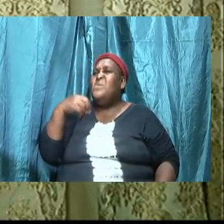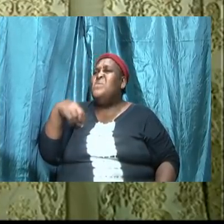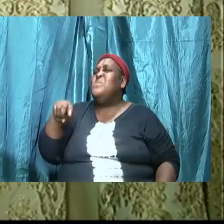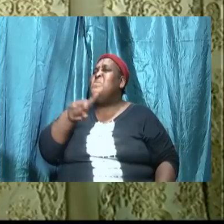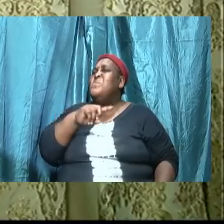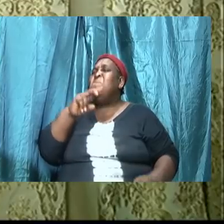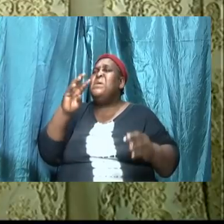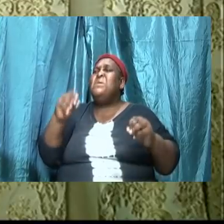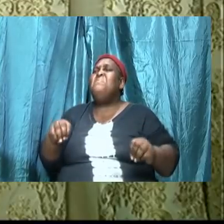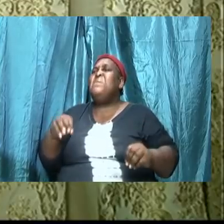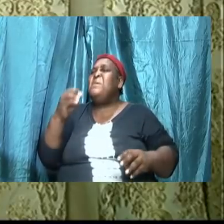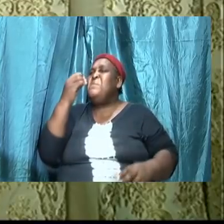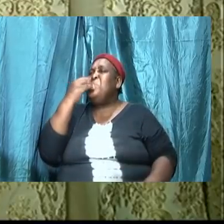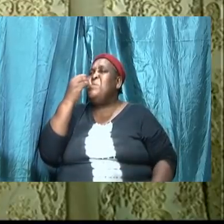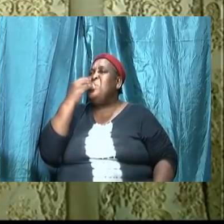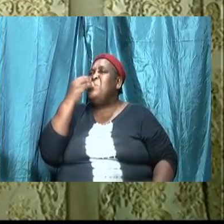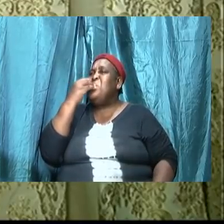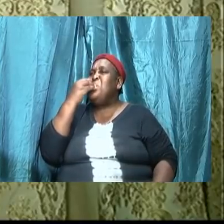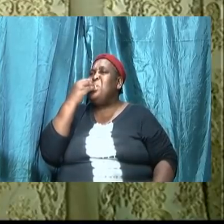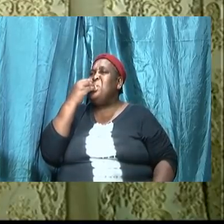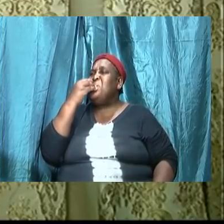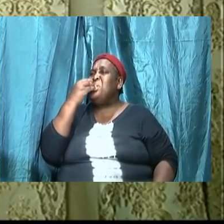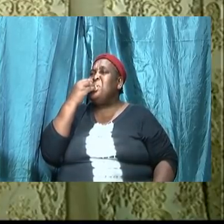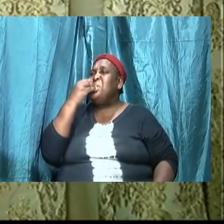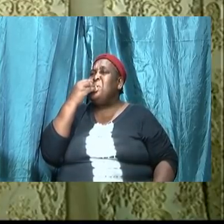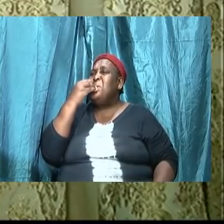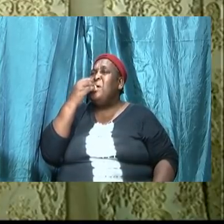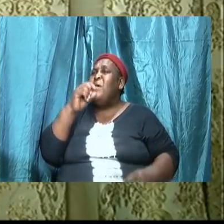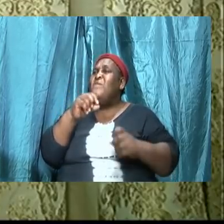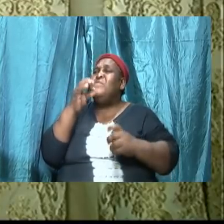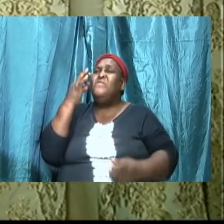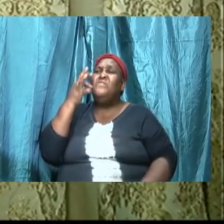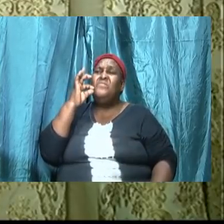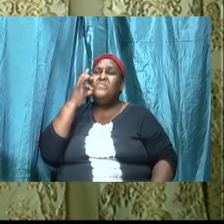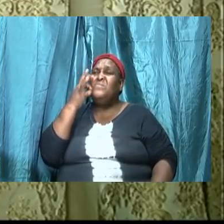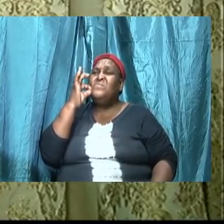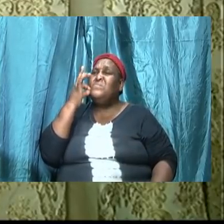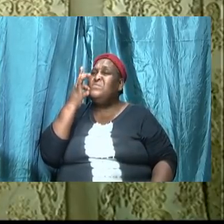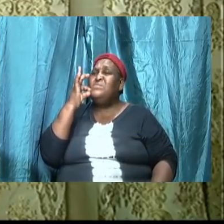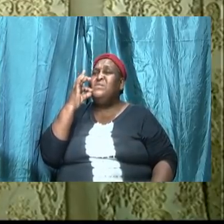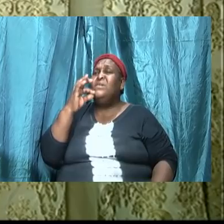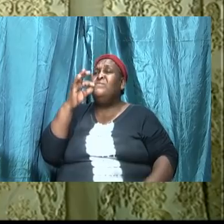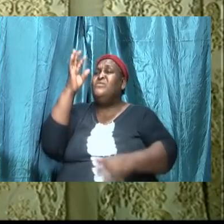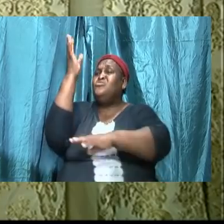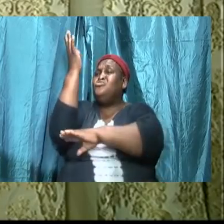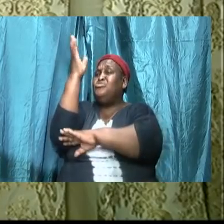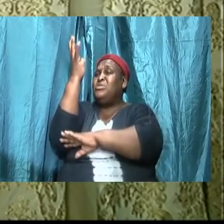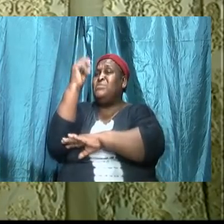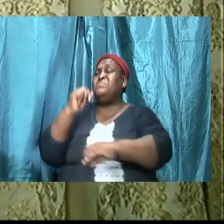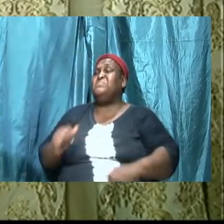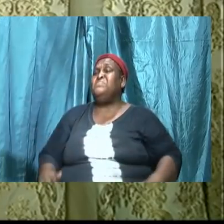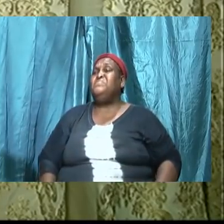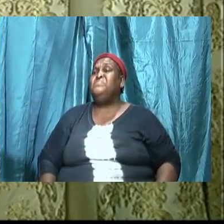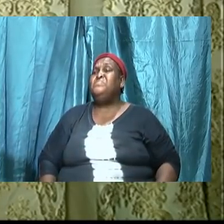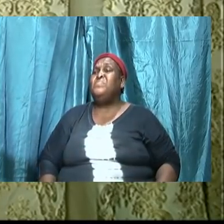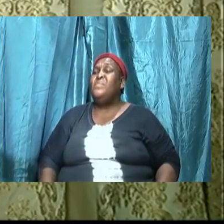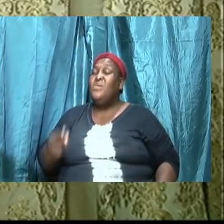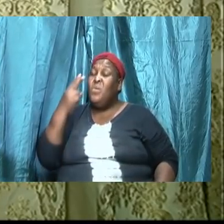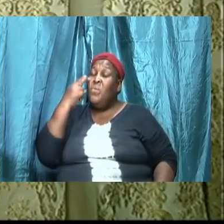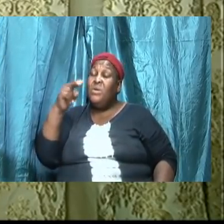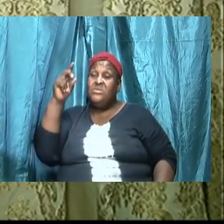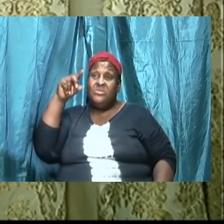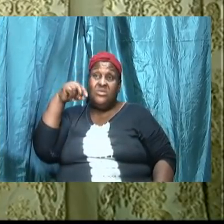unto the serpent hear you know and this is this is what happens watch trickery watch deception